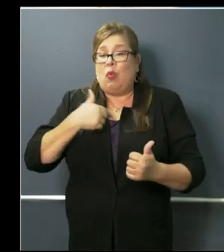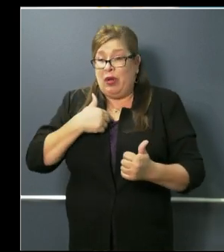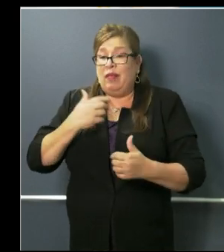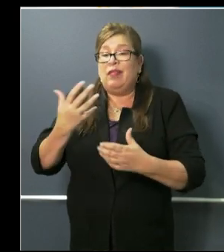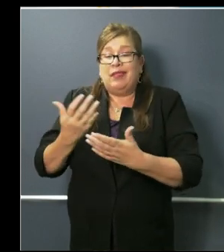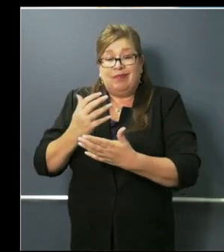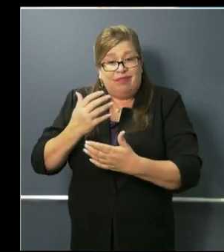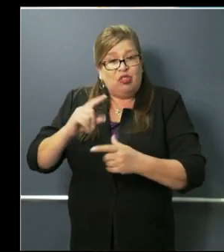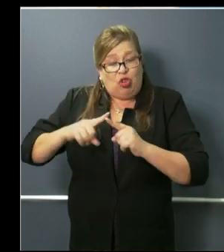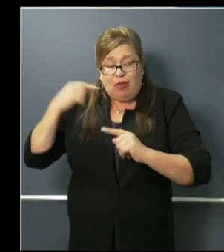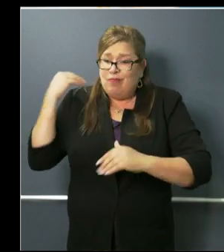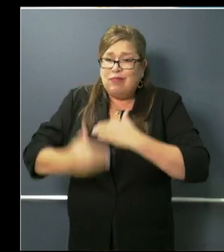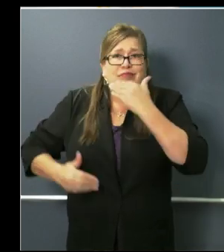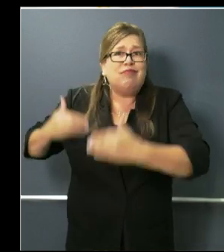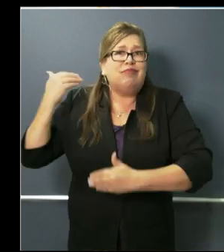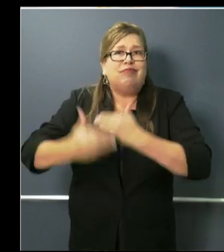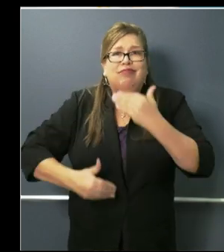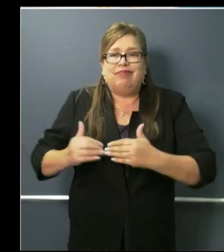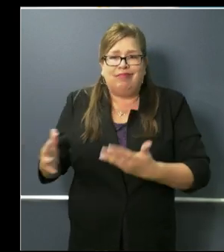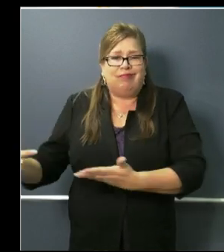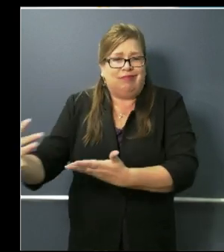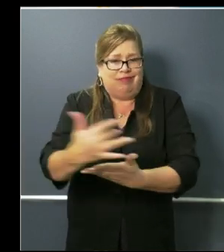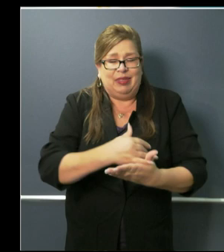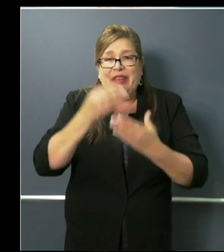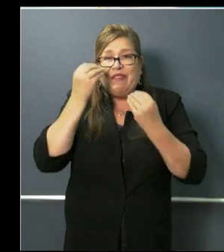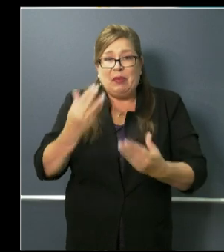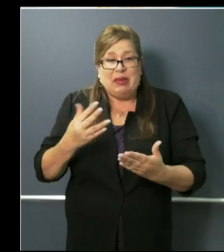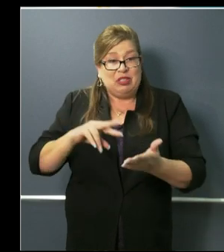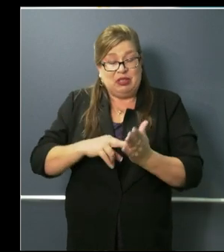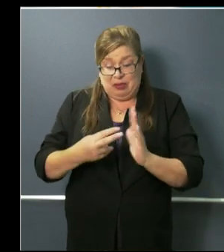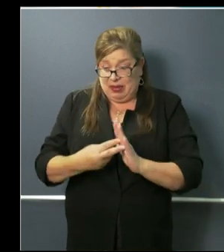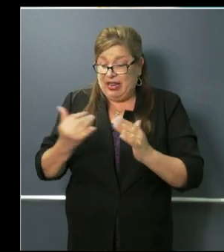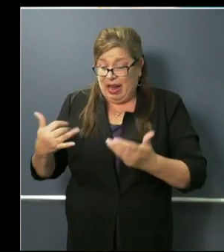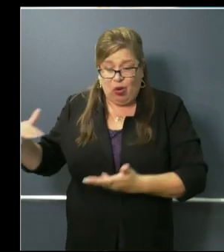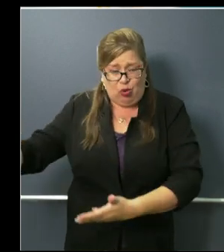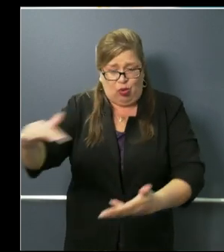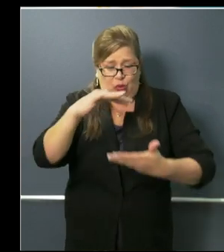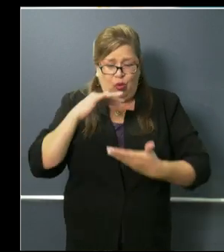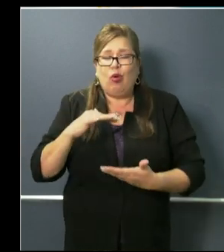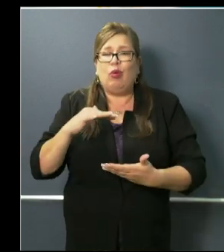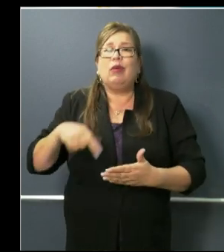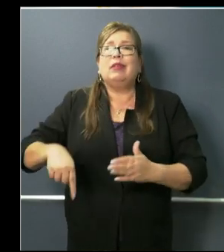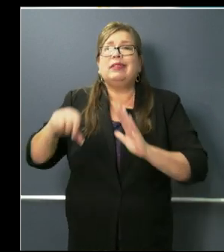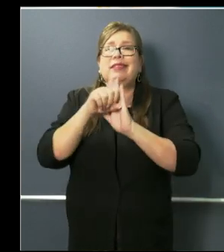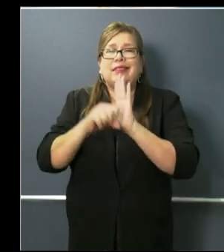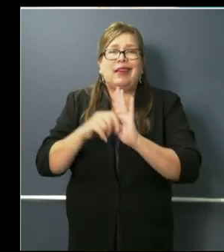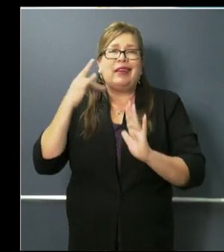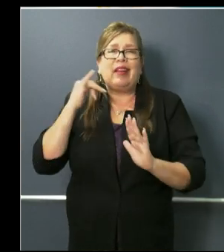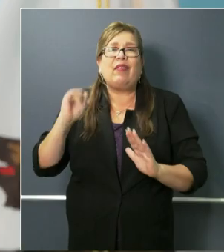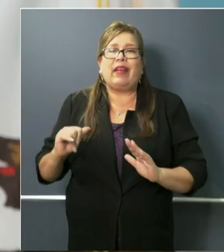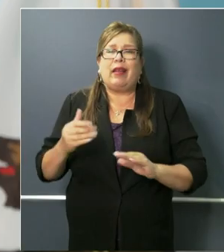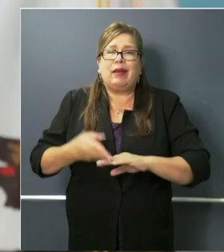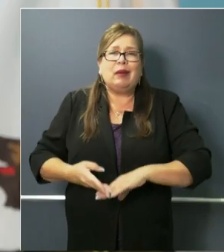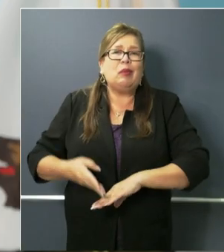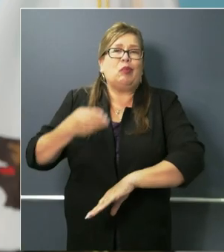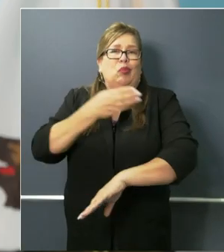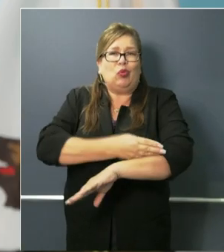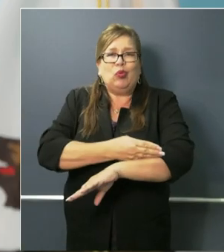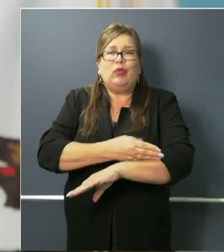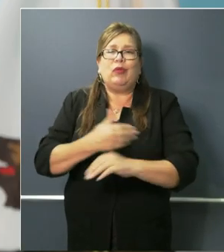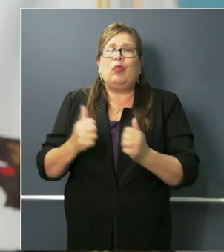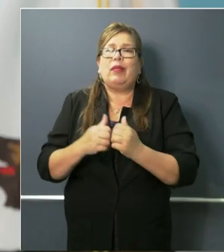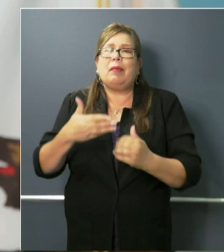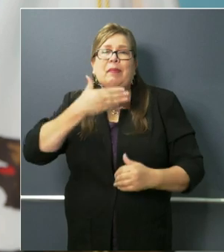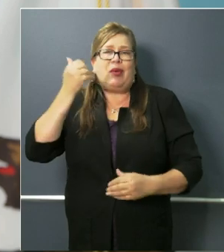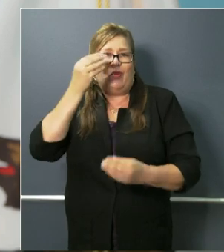facts and allow the state to make good informed decisions to improve the throughput on testing. Thank you,